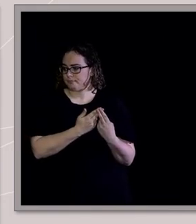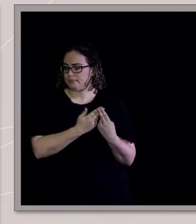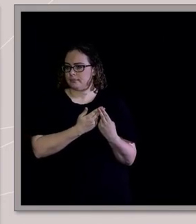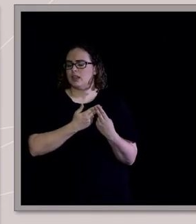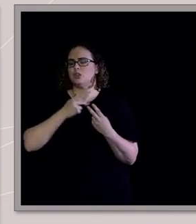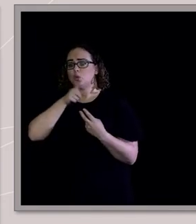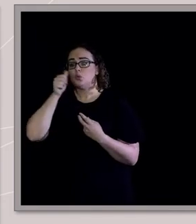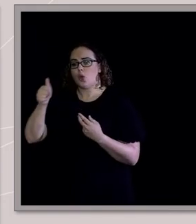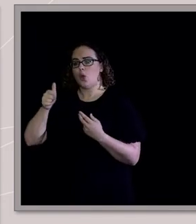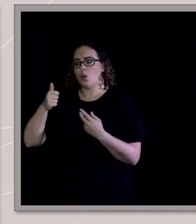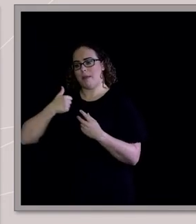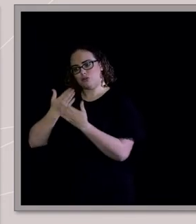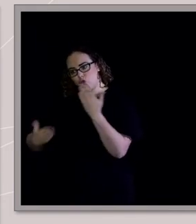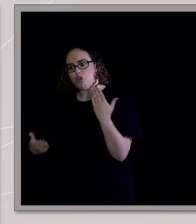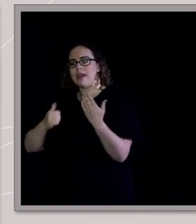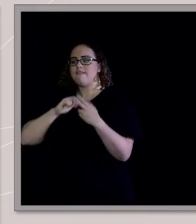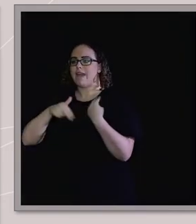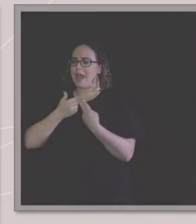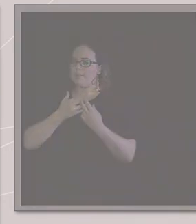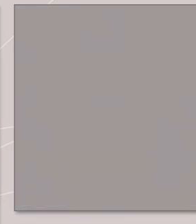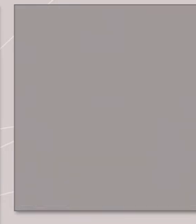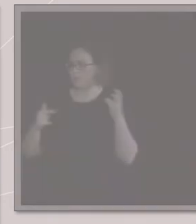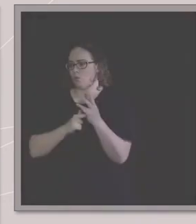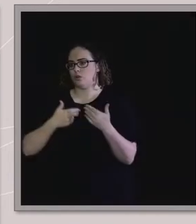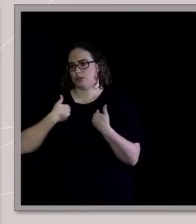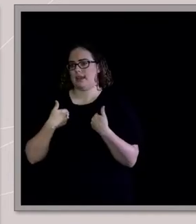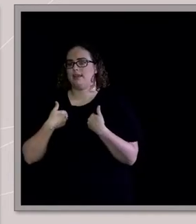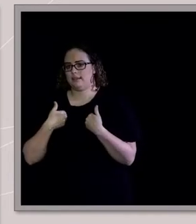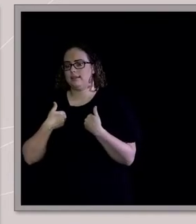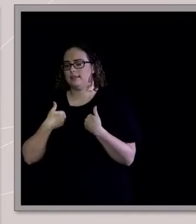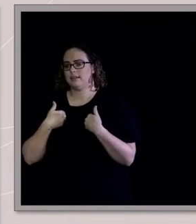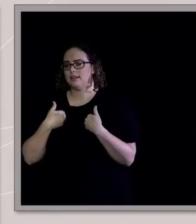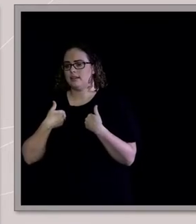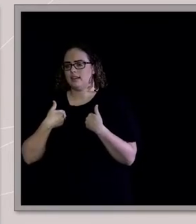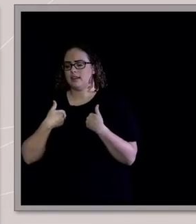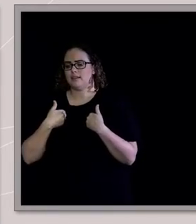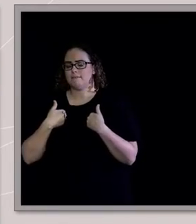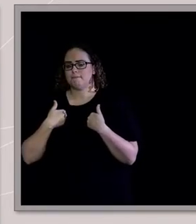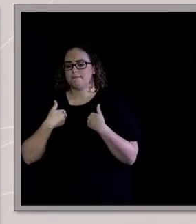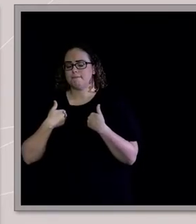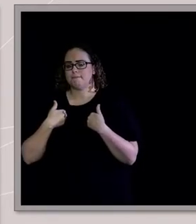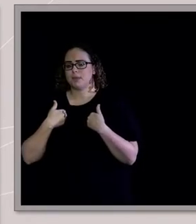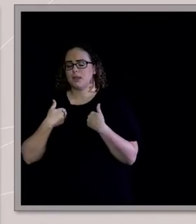means a lot to me. And so that was a key question. And I took this course of action,